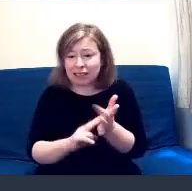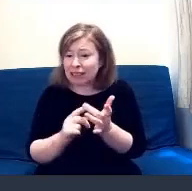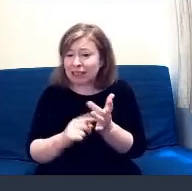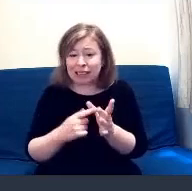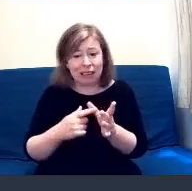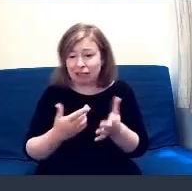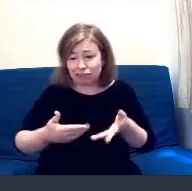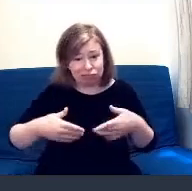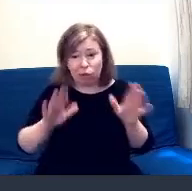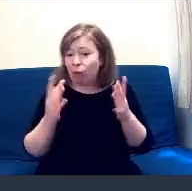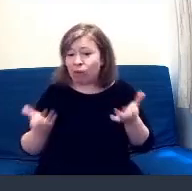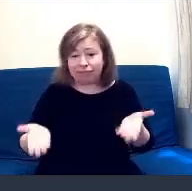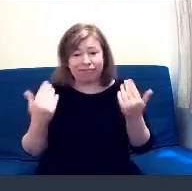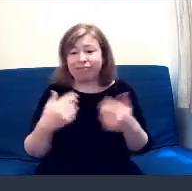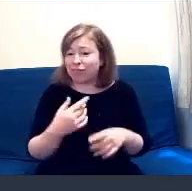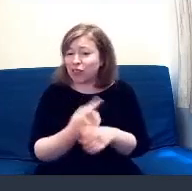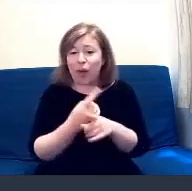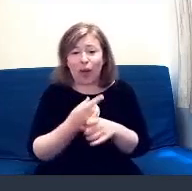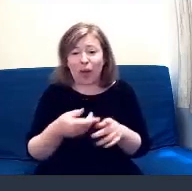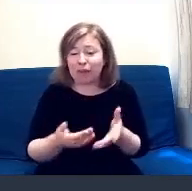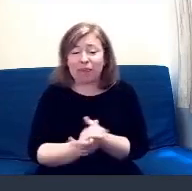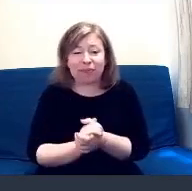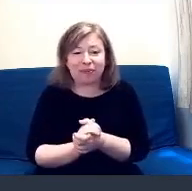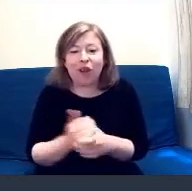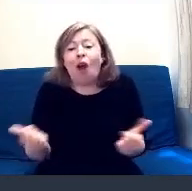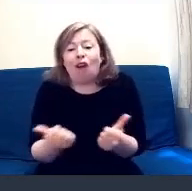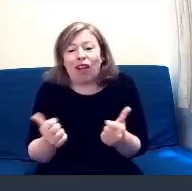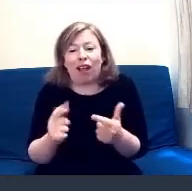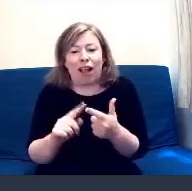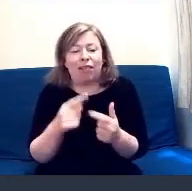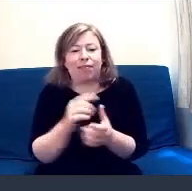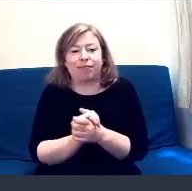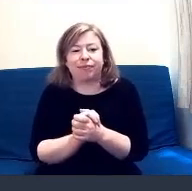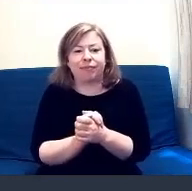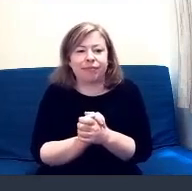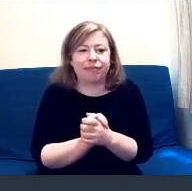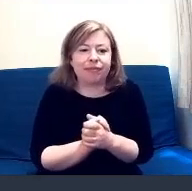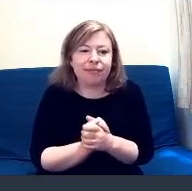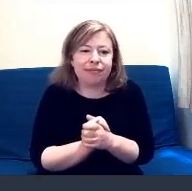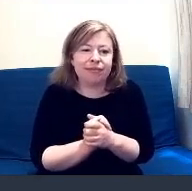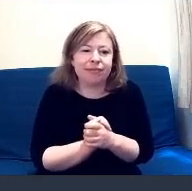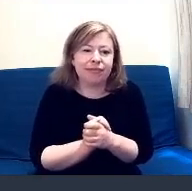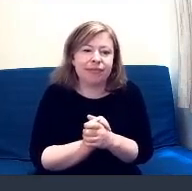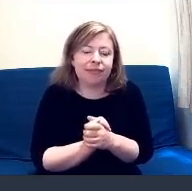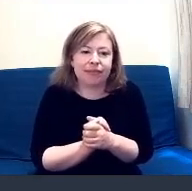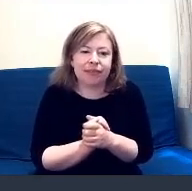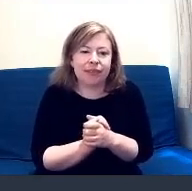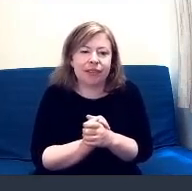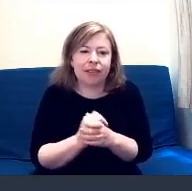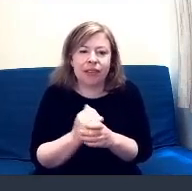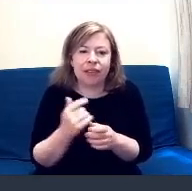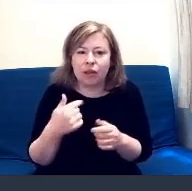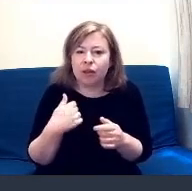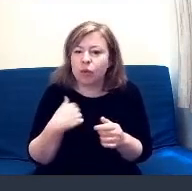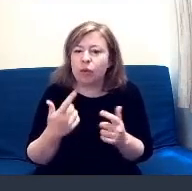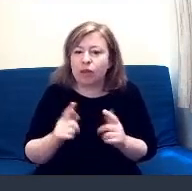ahead and yeah. Okay, well, we're not different there from any organisation that had to